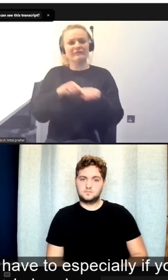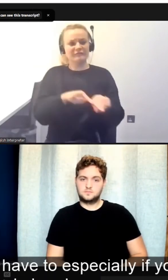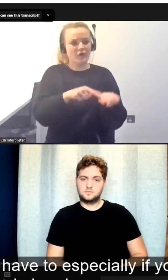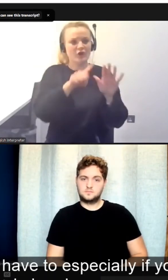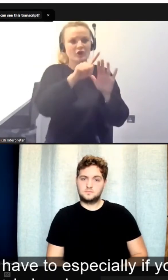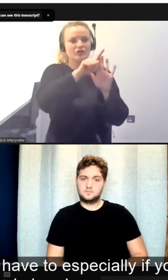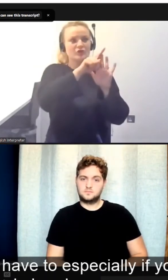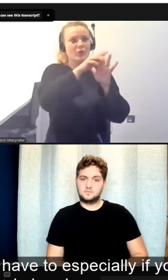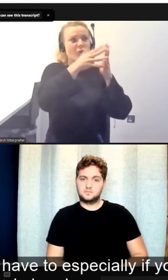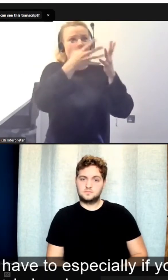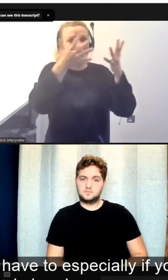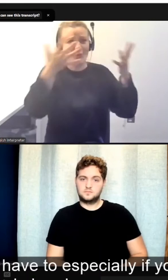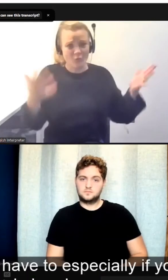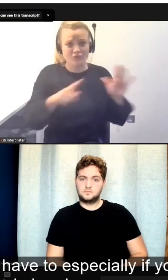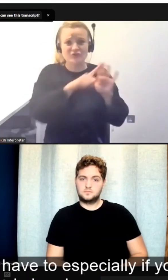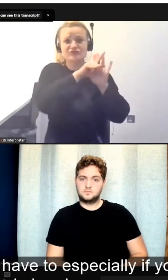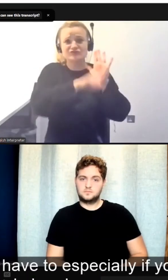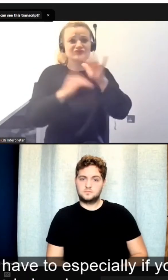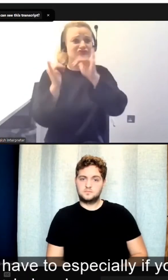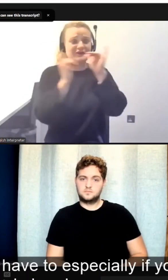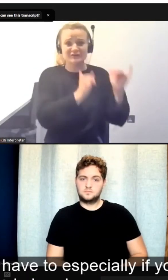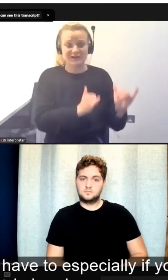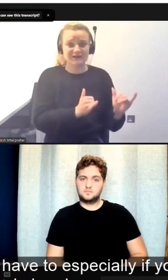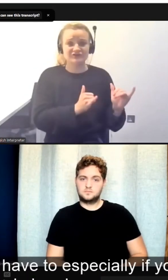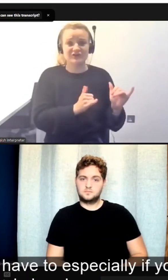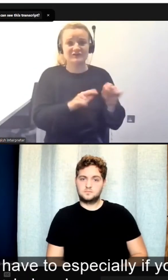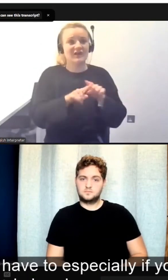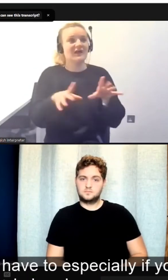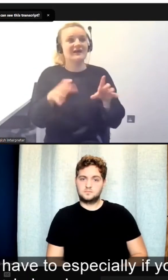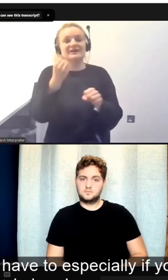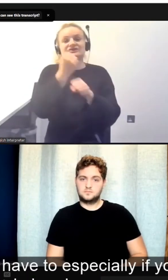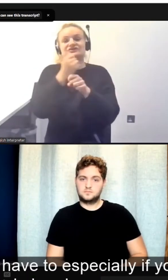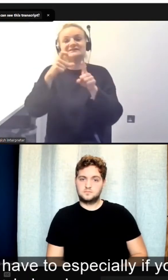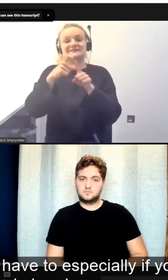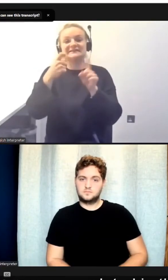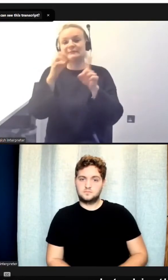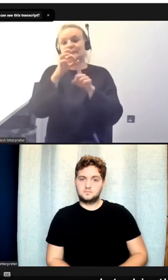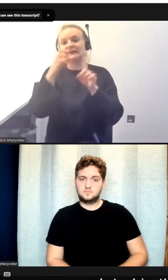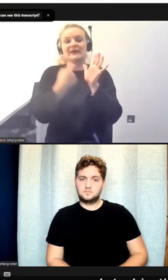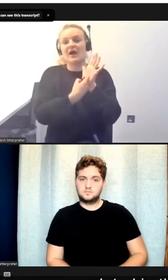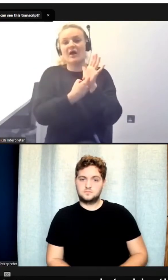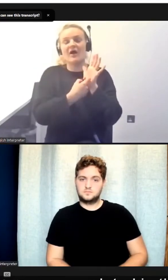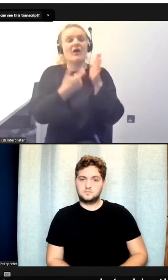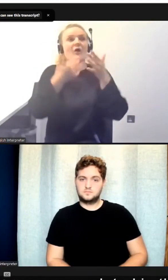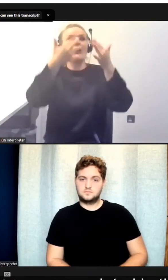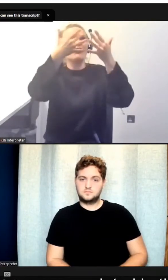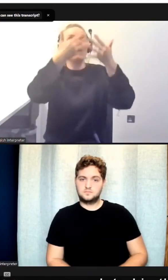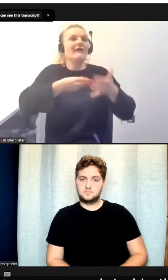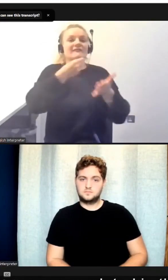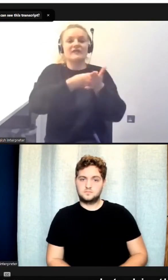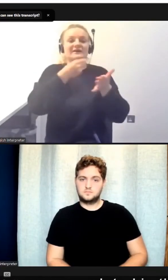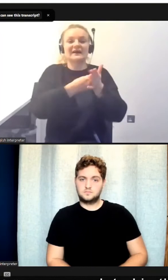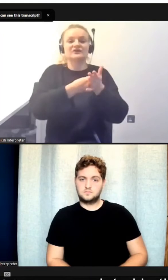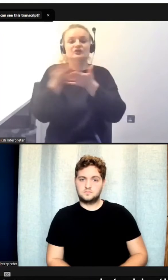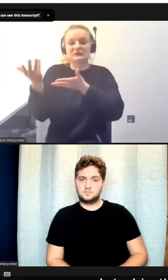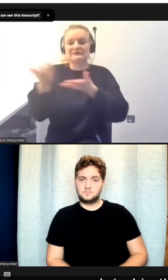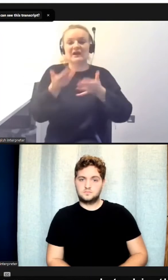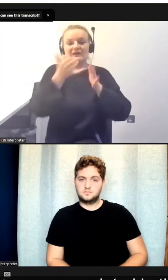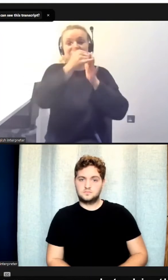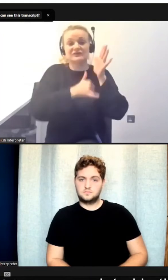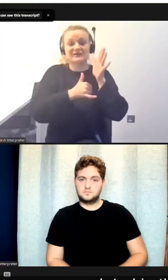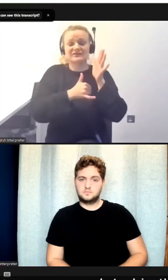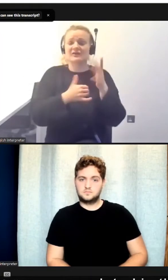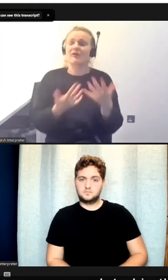regulations that we have to, especially if you, you know, with GDPR. I mentioned already or financial service regulation, we are very, very